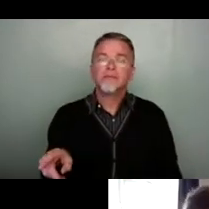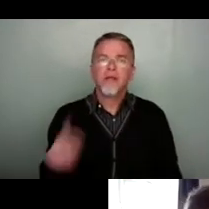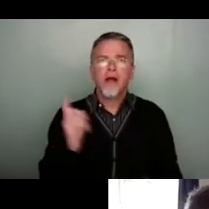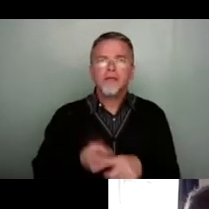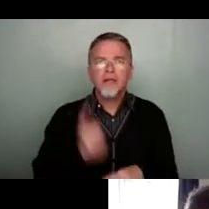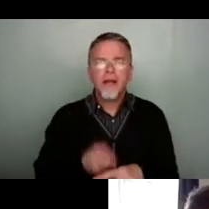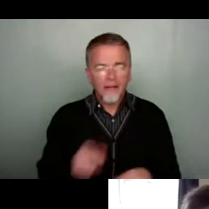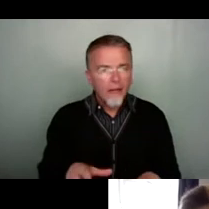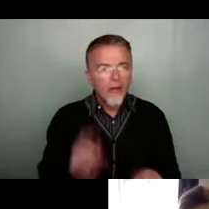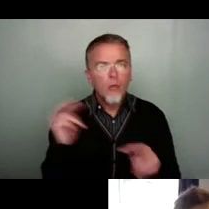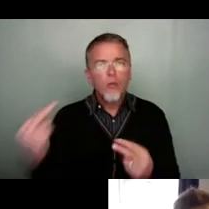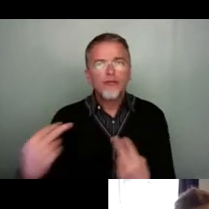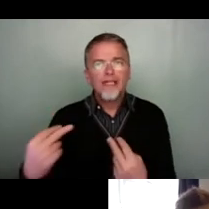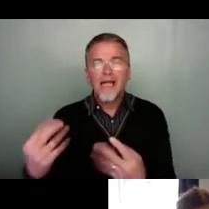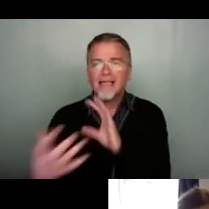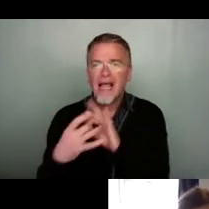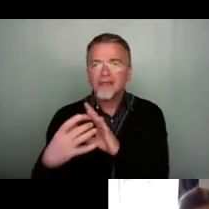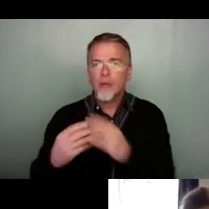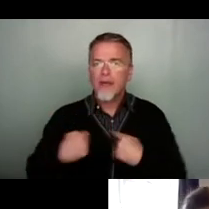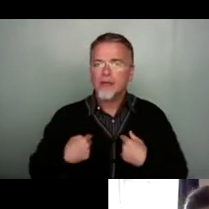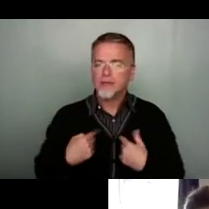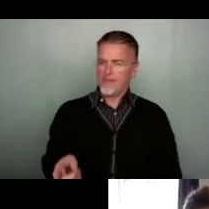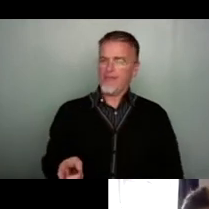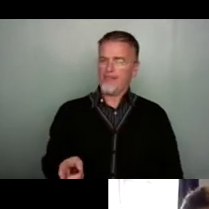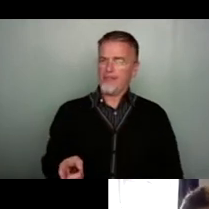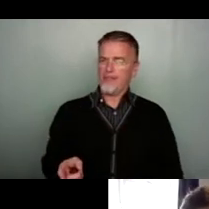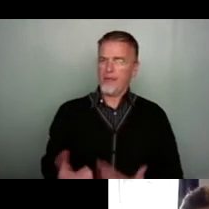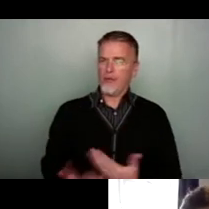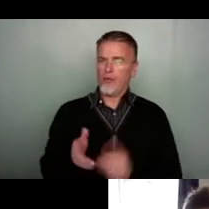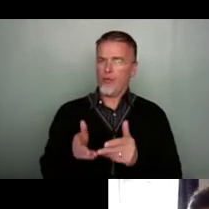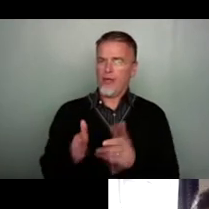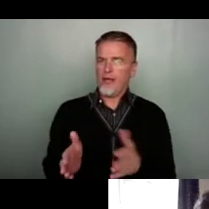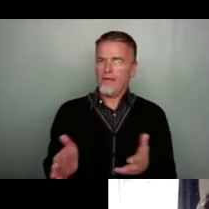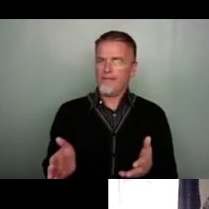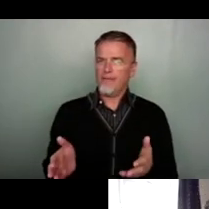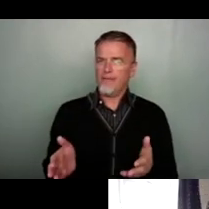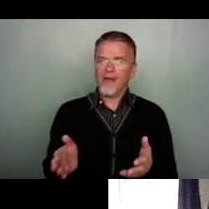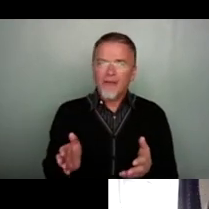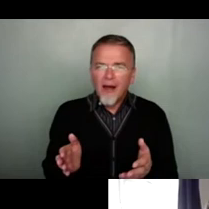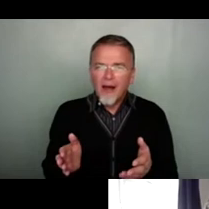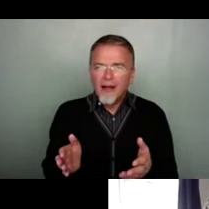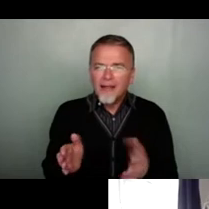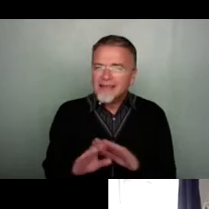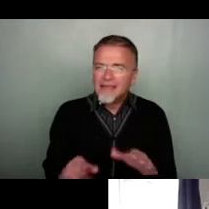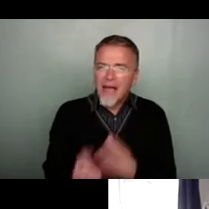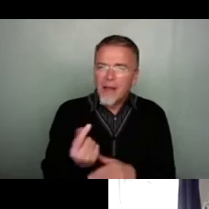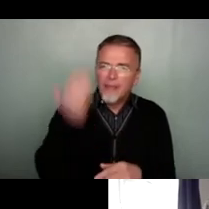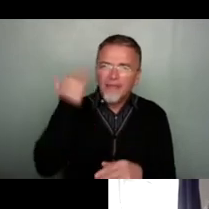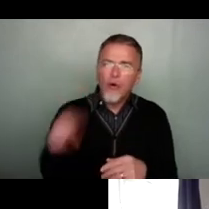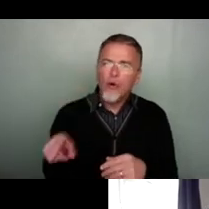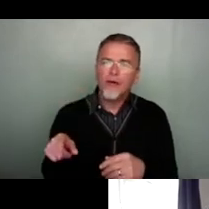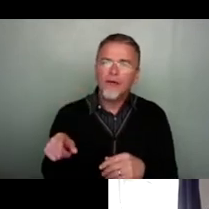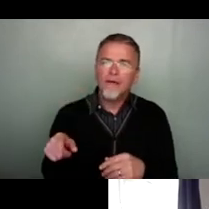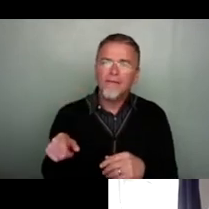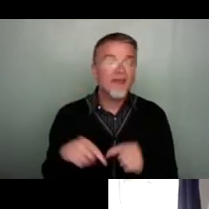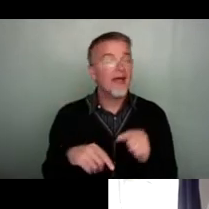watching them and we're engaging with us in a way that in a way that didn't happen before. And a lot of